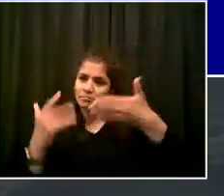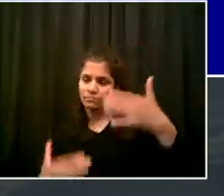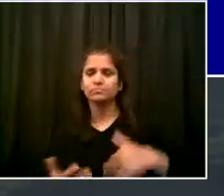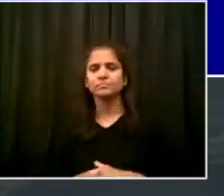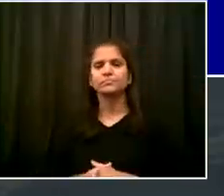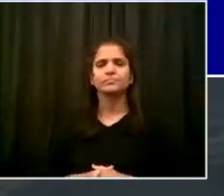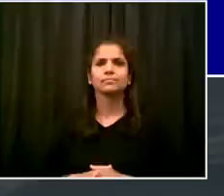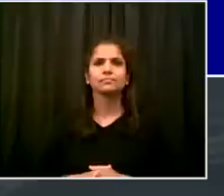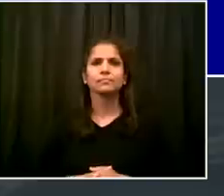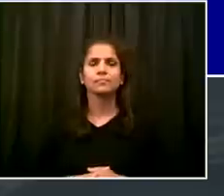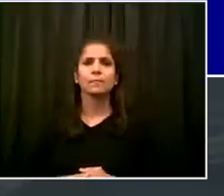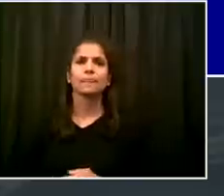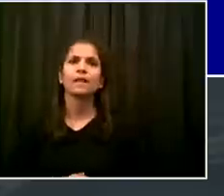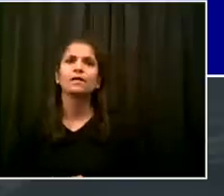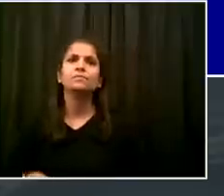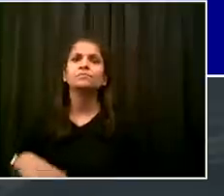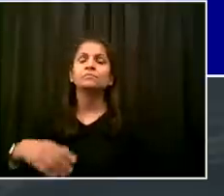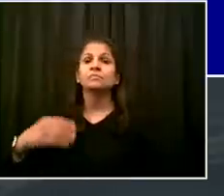the city.